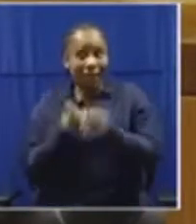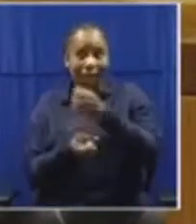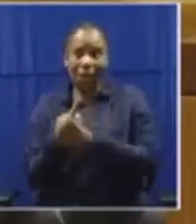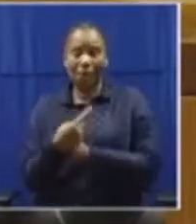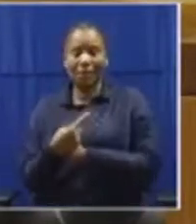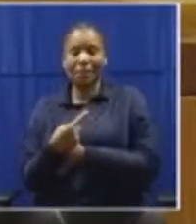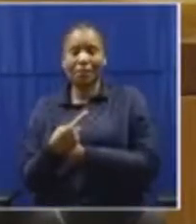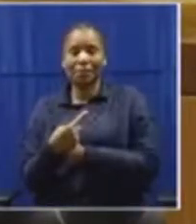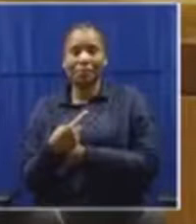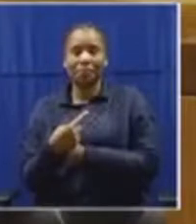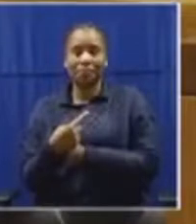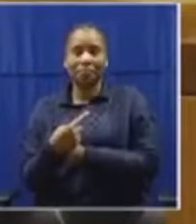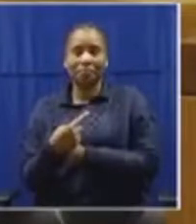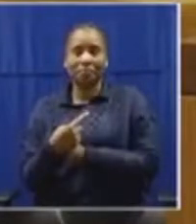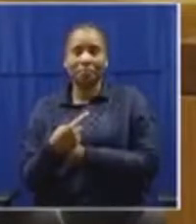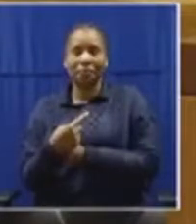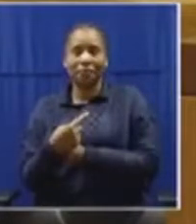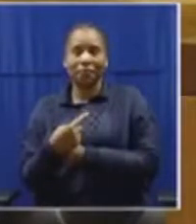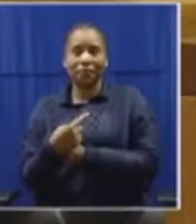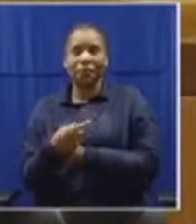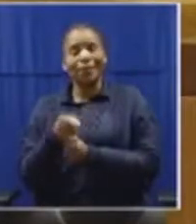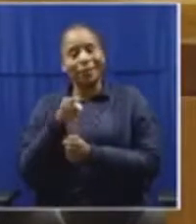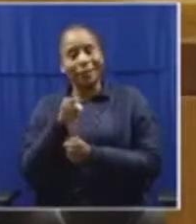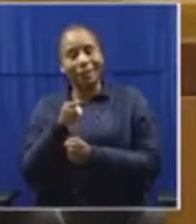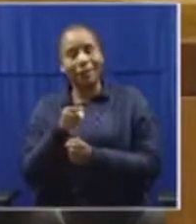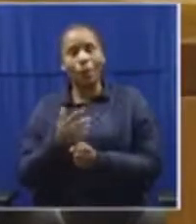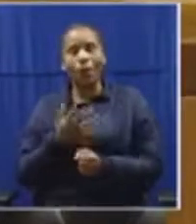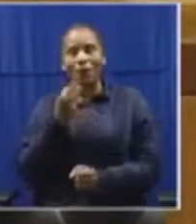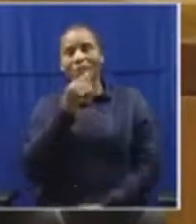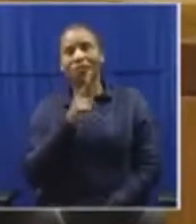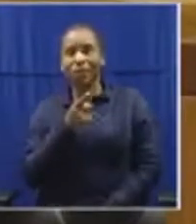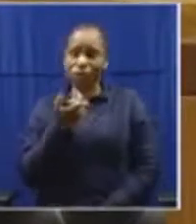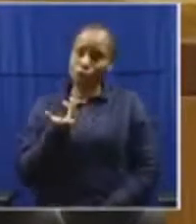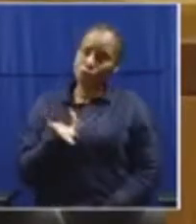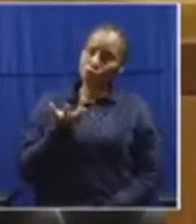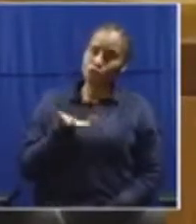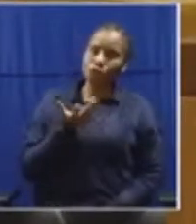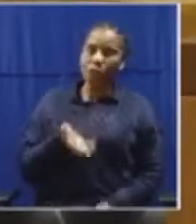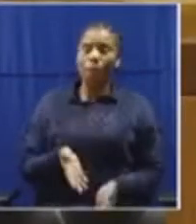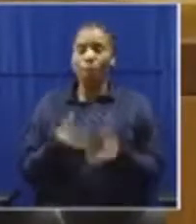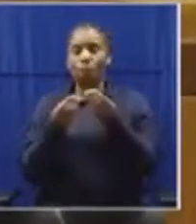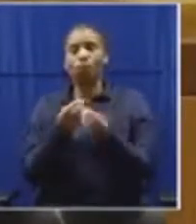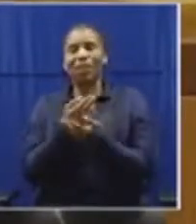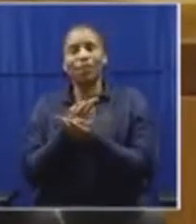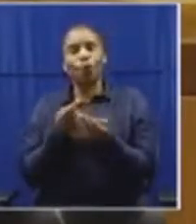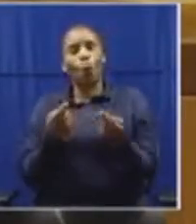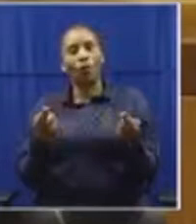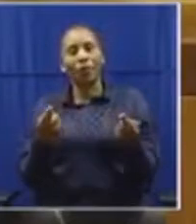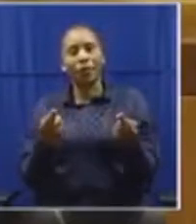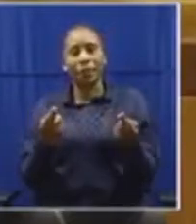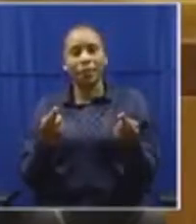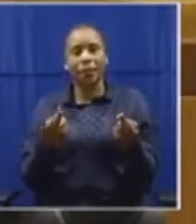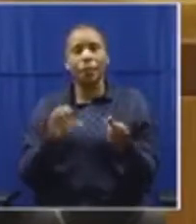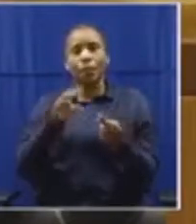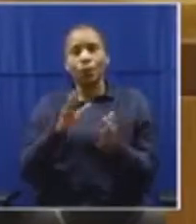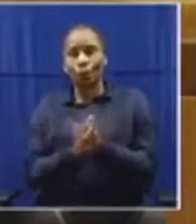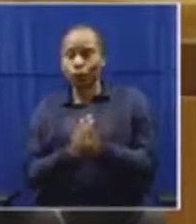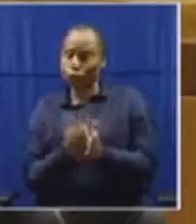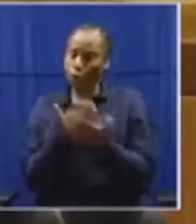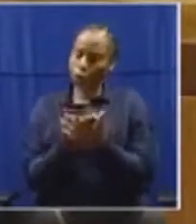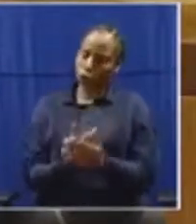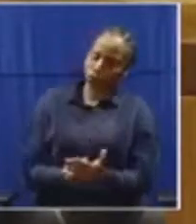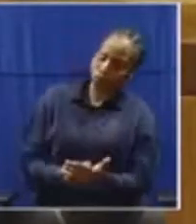when that happens, you then want to, say, get the resources so that you can, you can topple